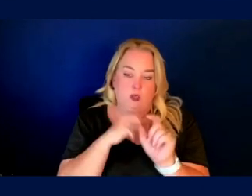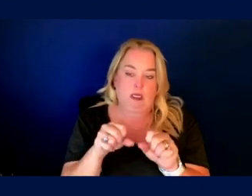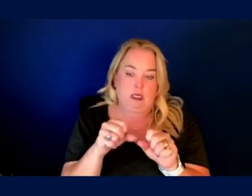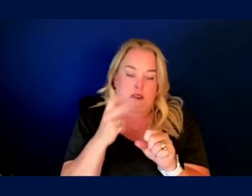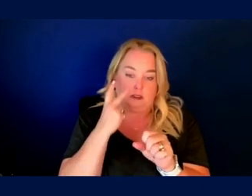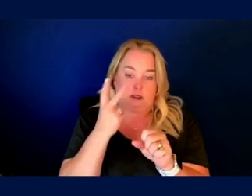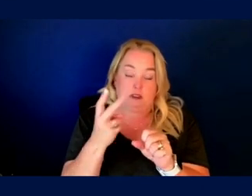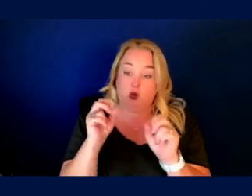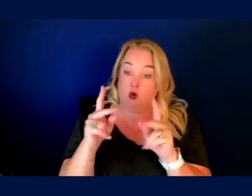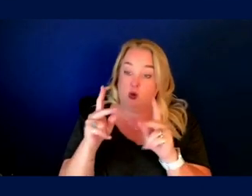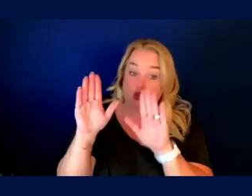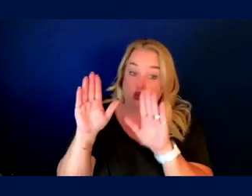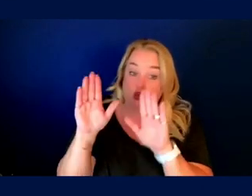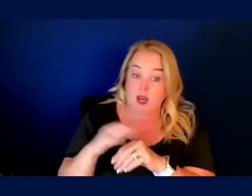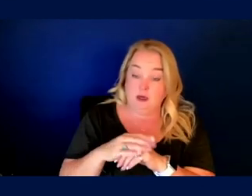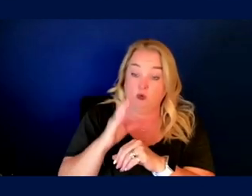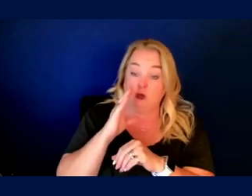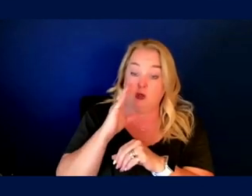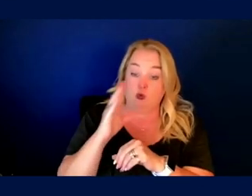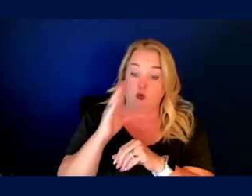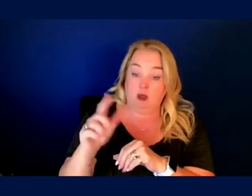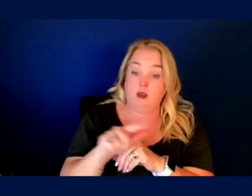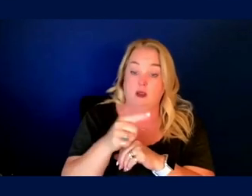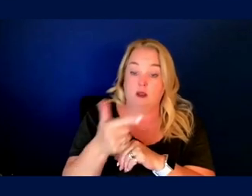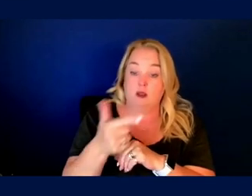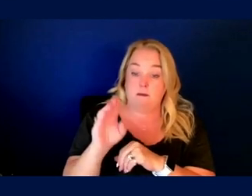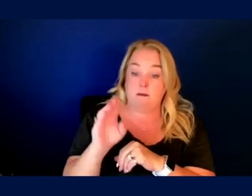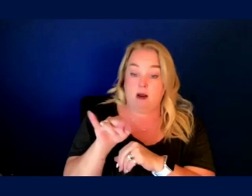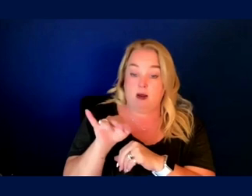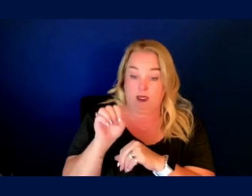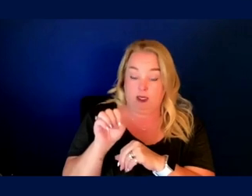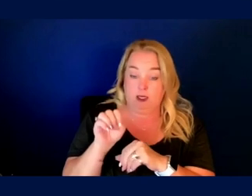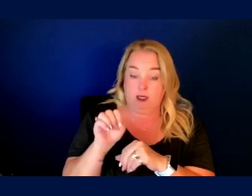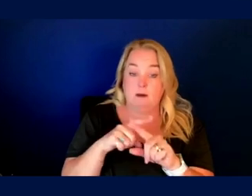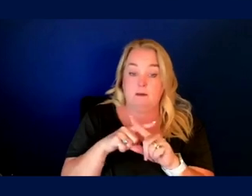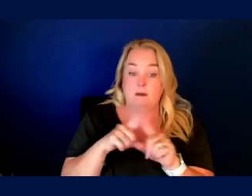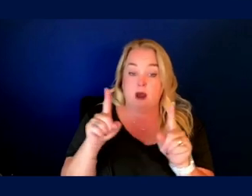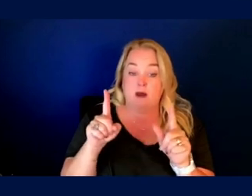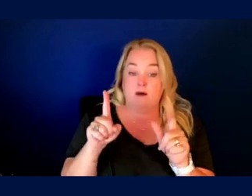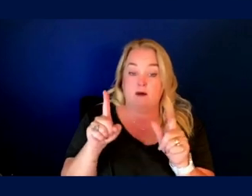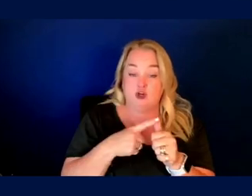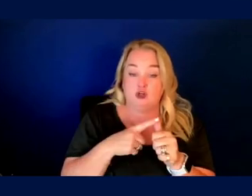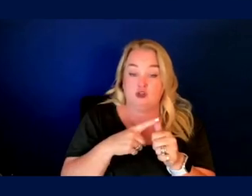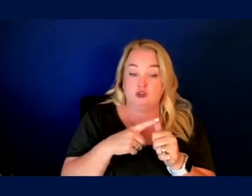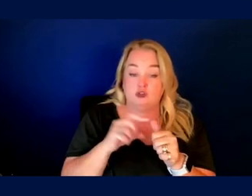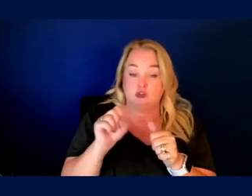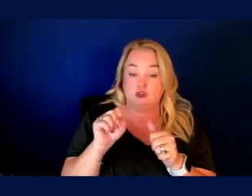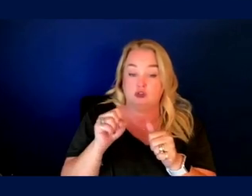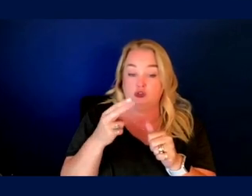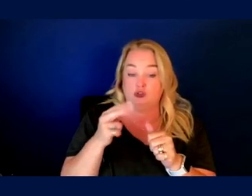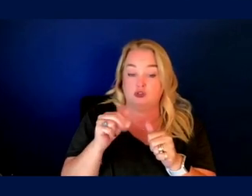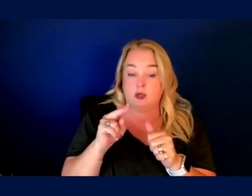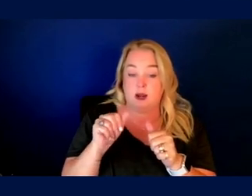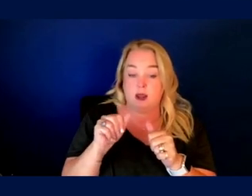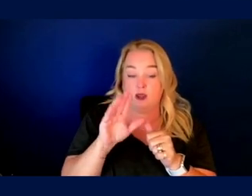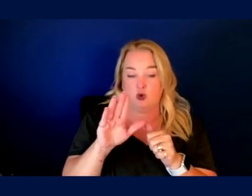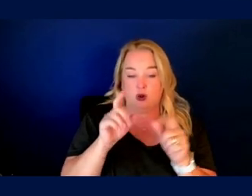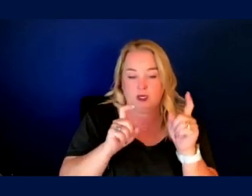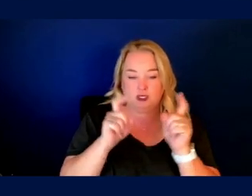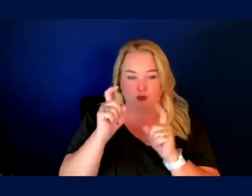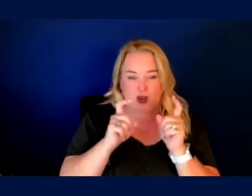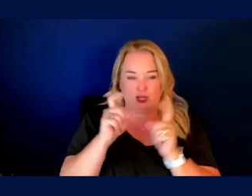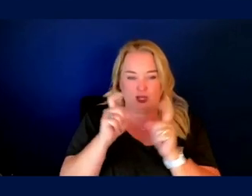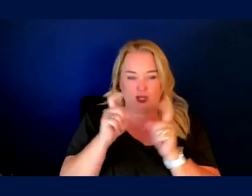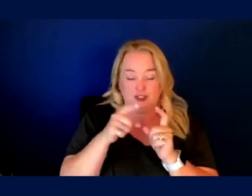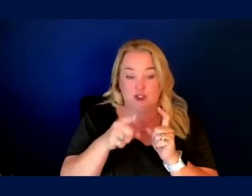Great. So we're going to get to Bonnie in just a minute. But first, Shana, I see you are in